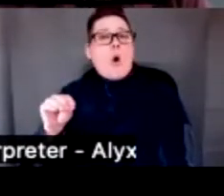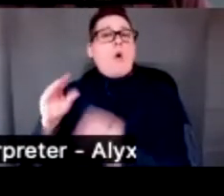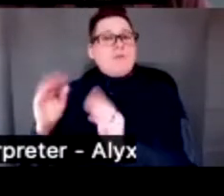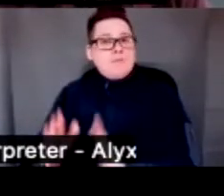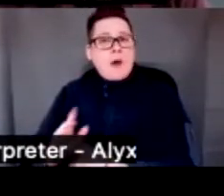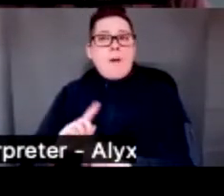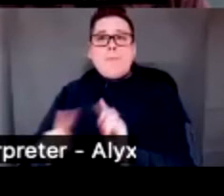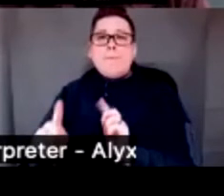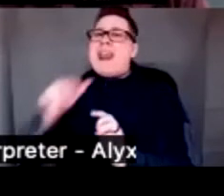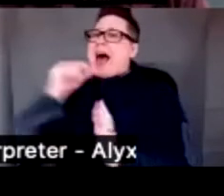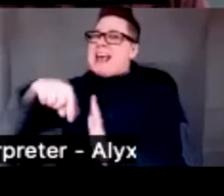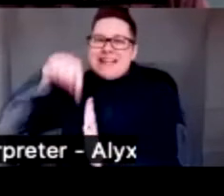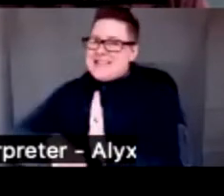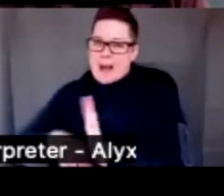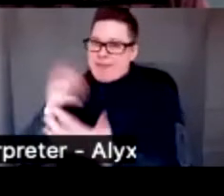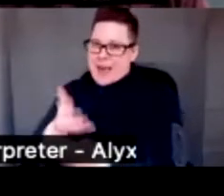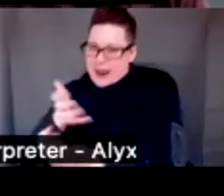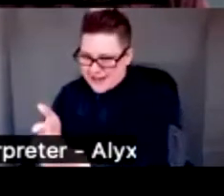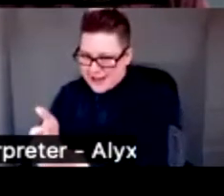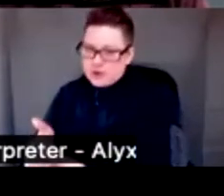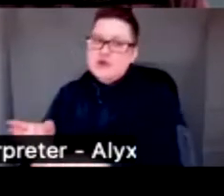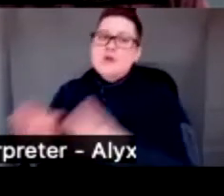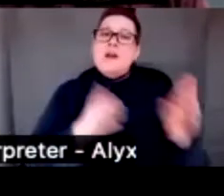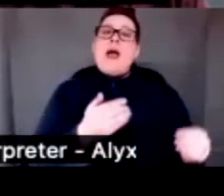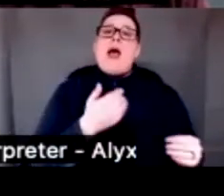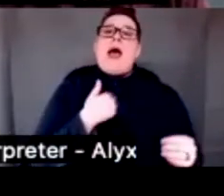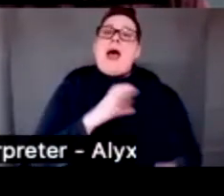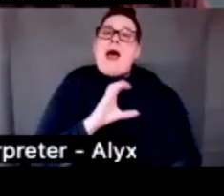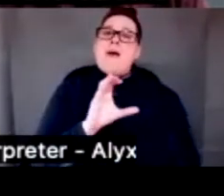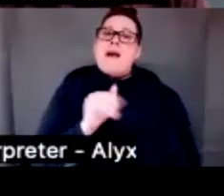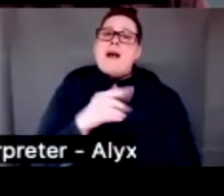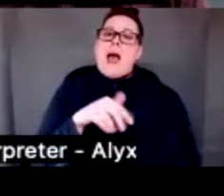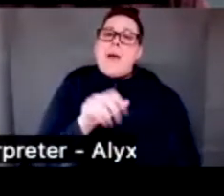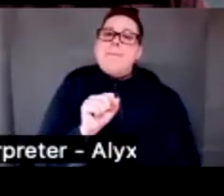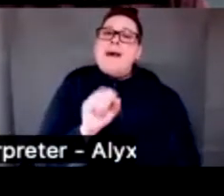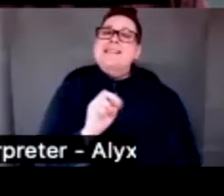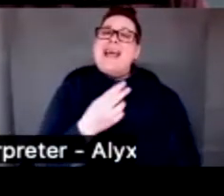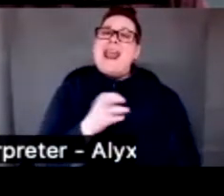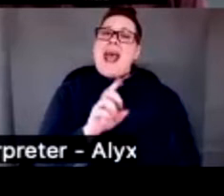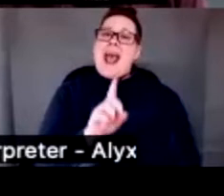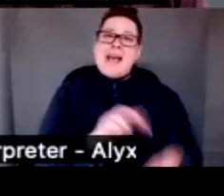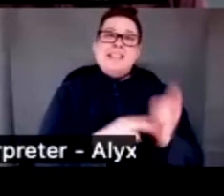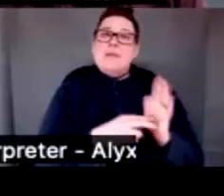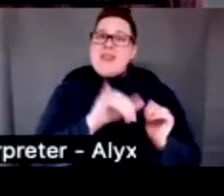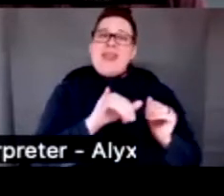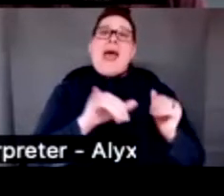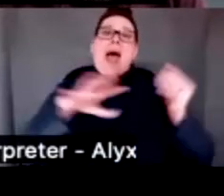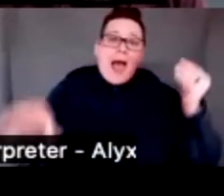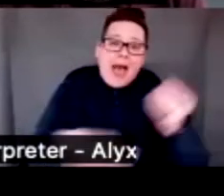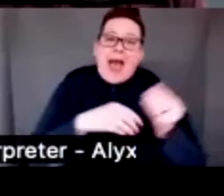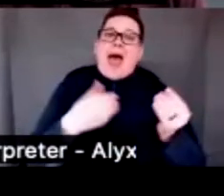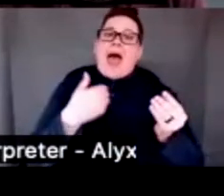In depth intervention was the campus enhanced intervention. In that intervention, we had culture in